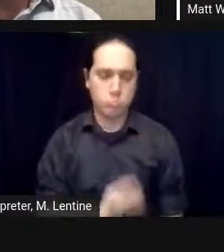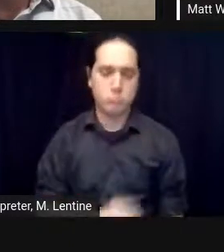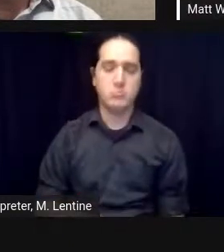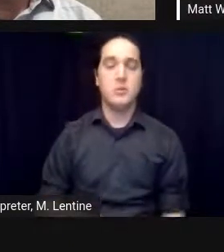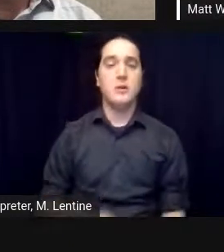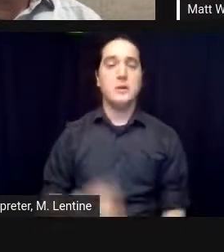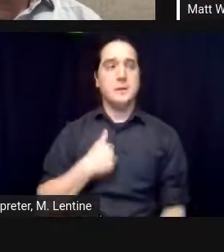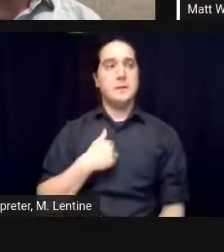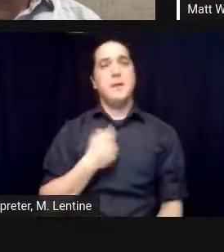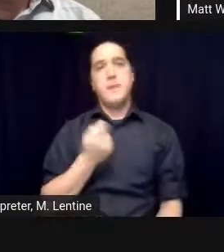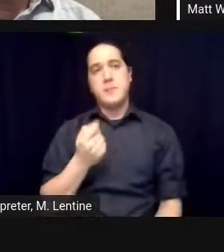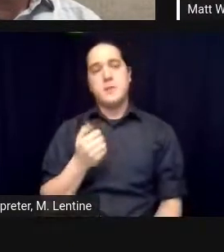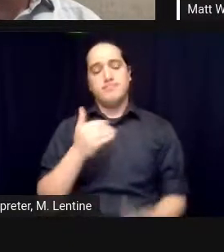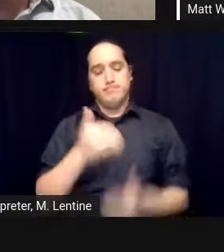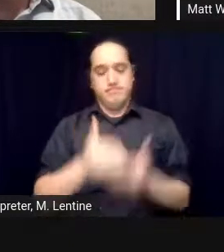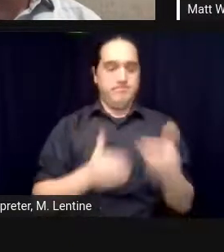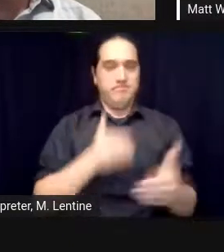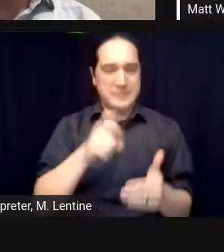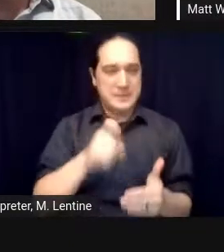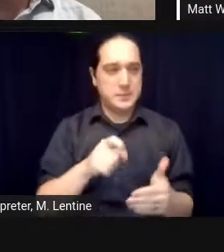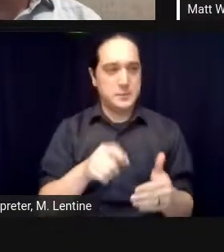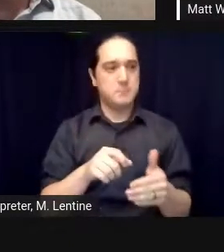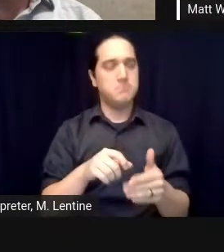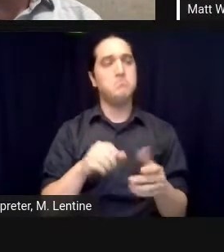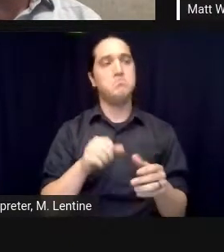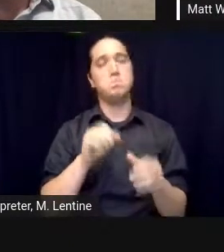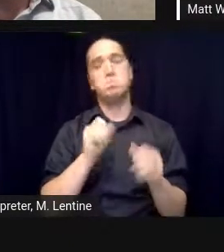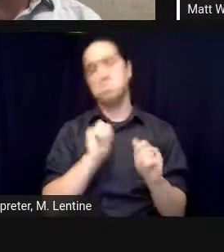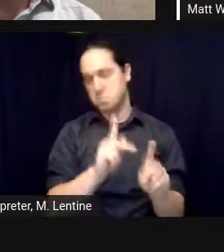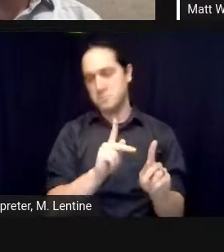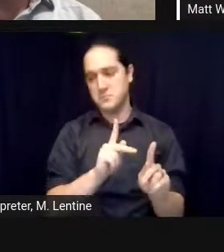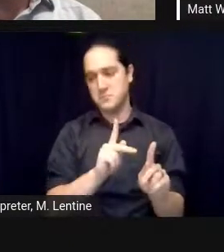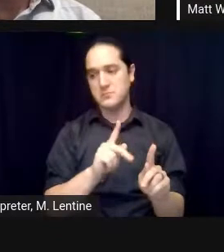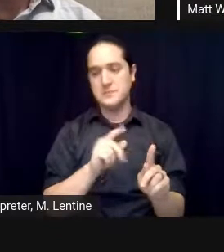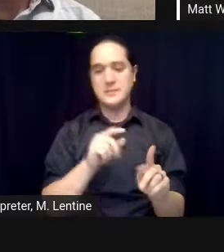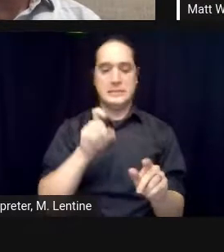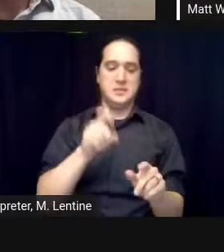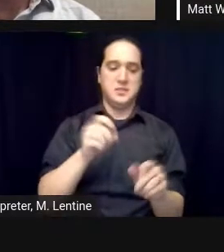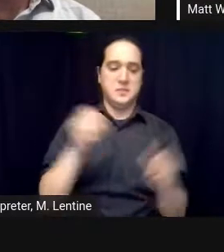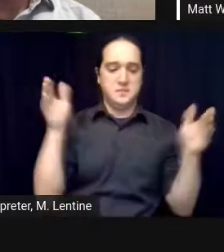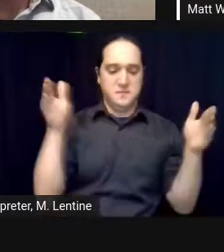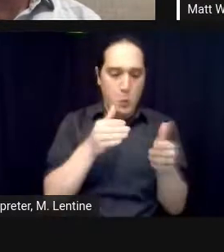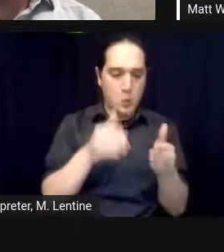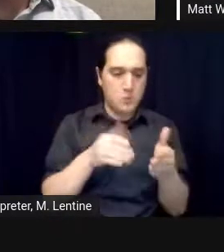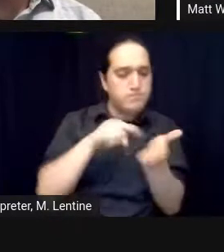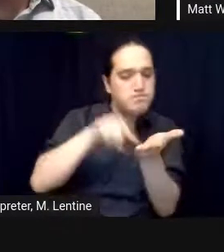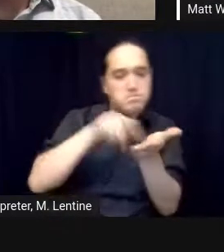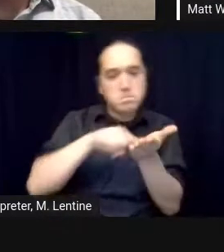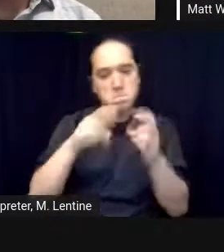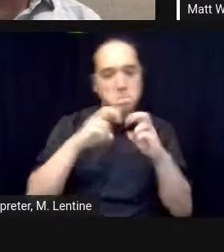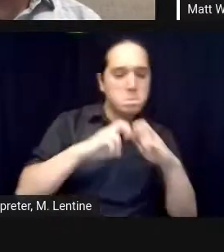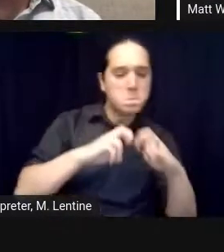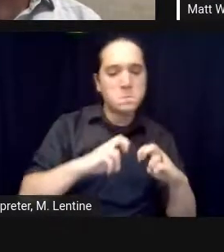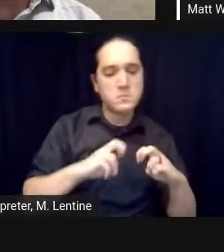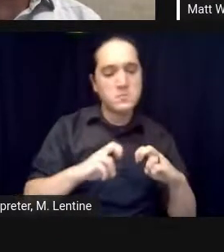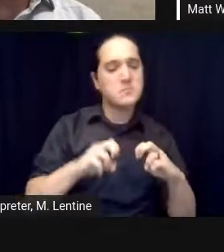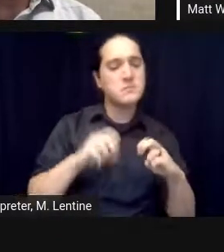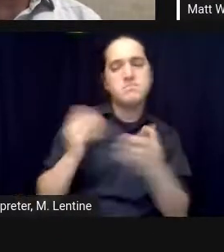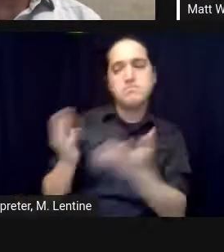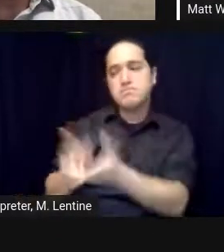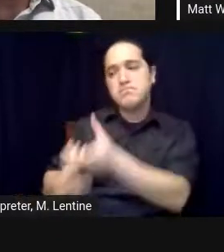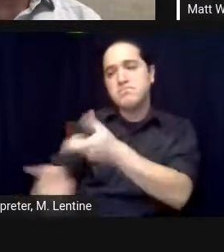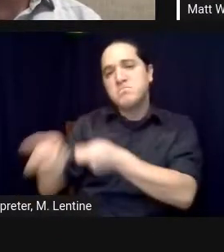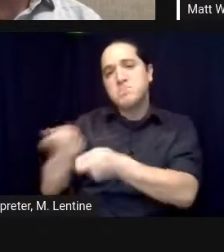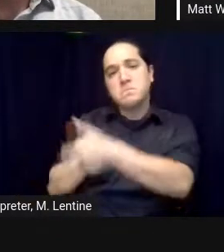homework instead of just assuming somebody should trust me or that i'll learn as i'm talking to them i try to really read